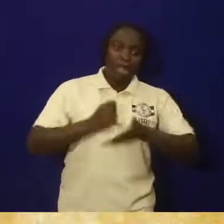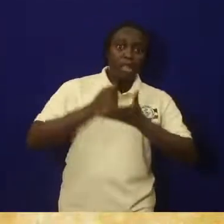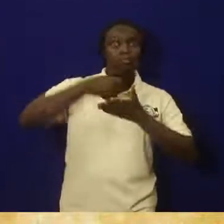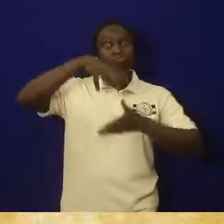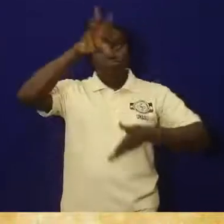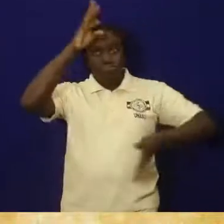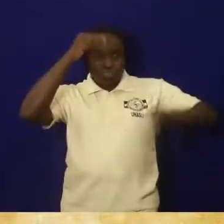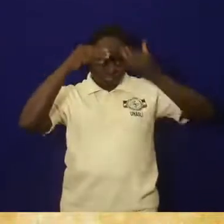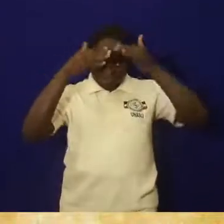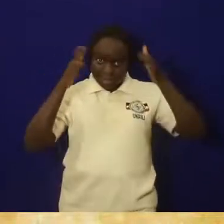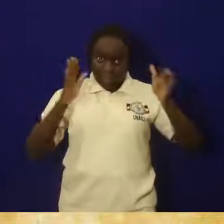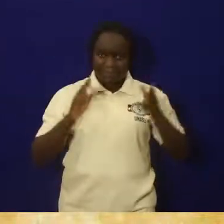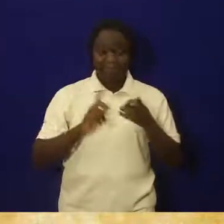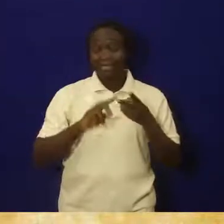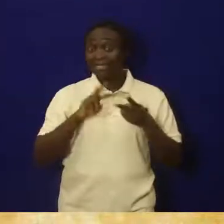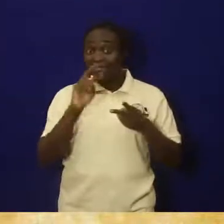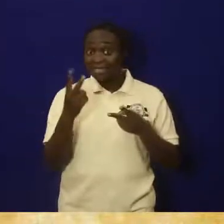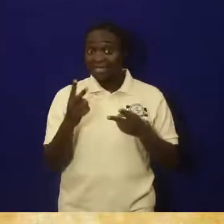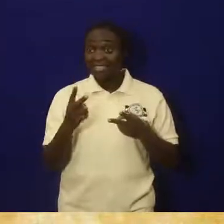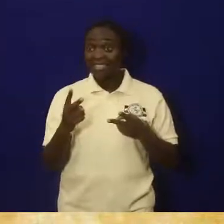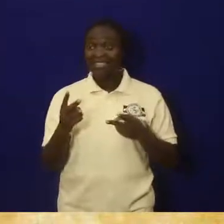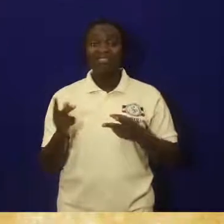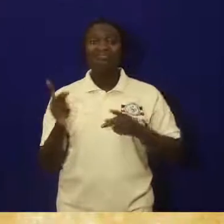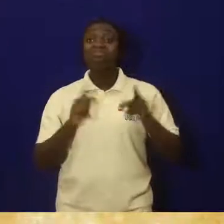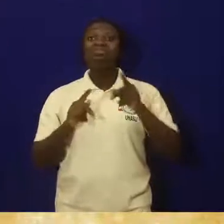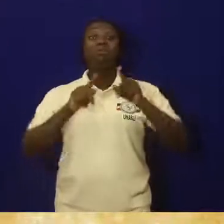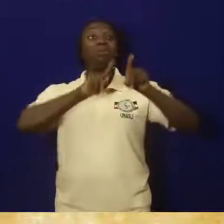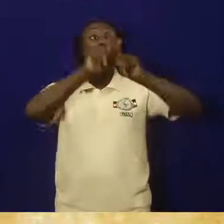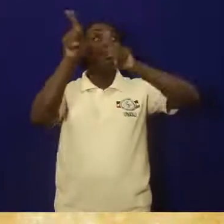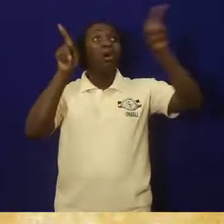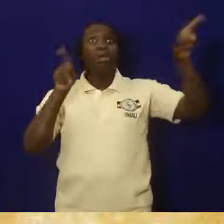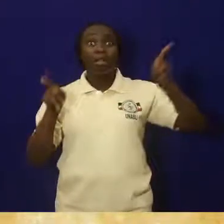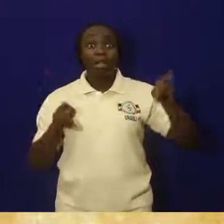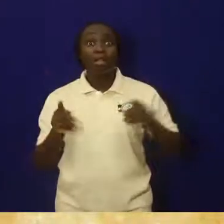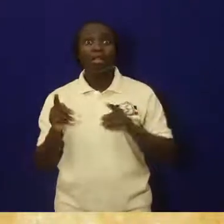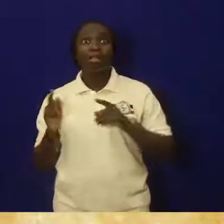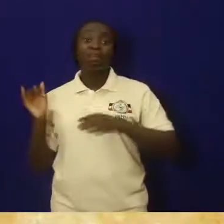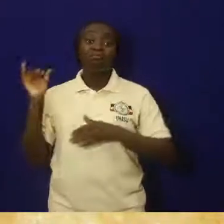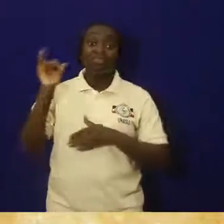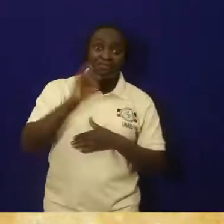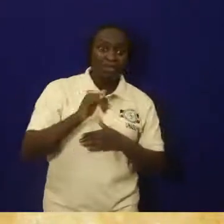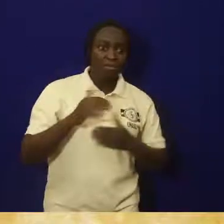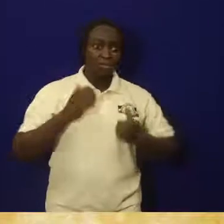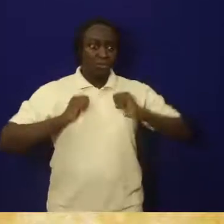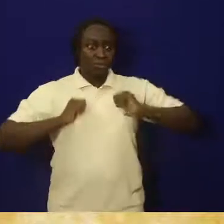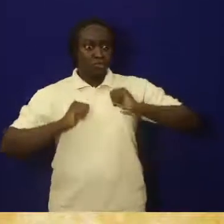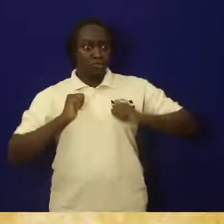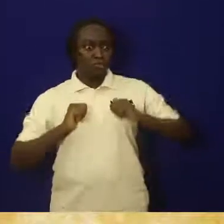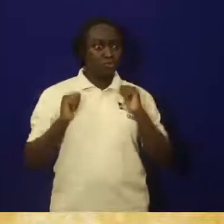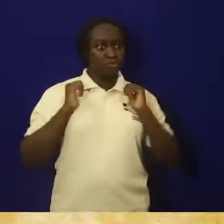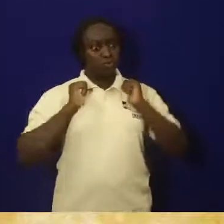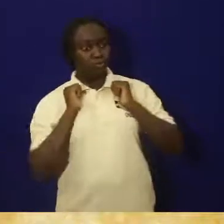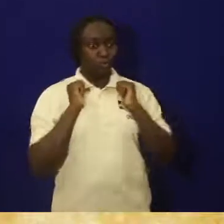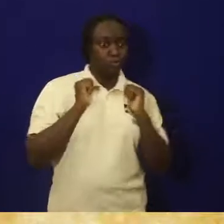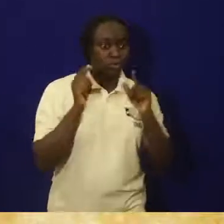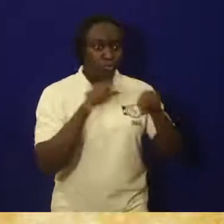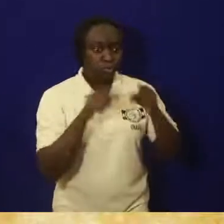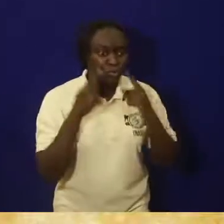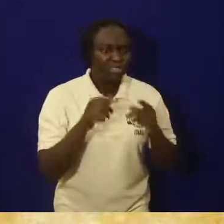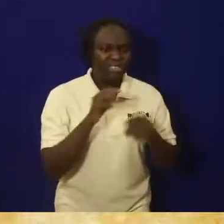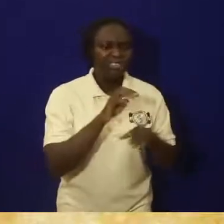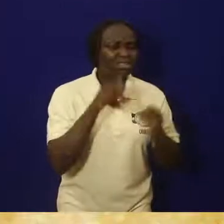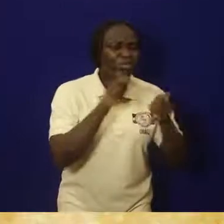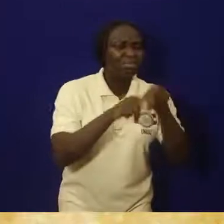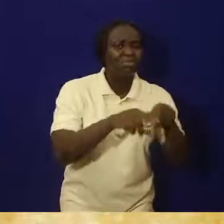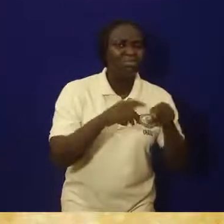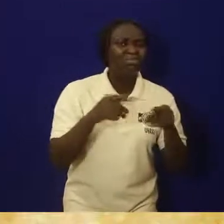Secondly, it is a tourist attraction. Many people come from wherever the world to come and look at how the